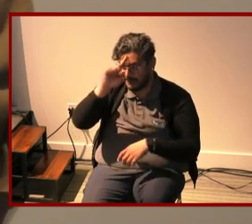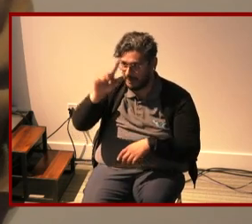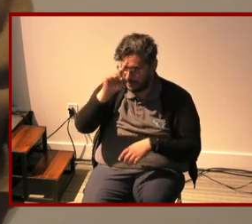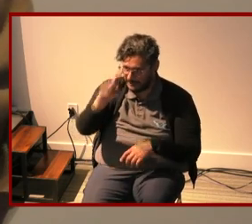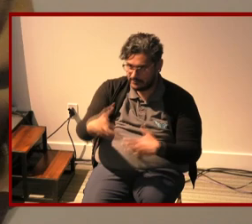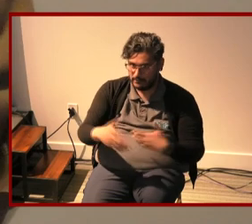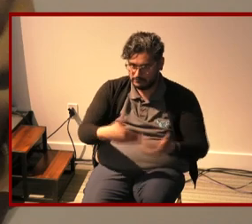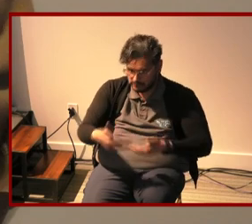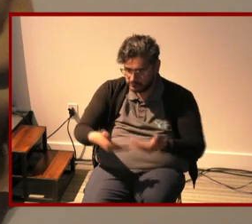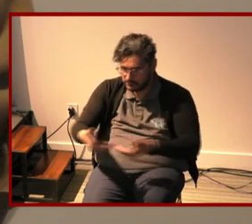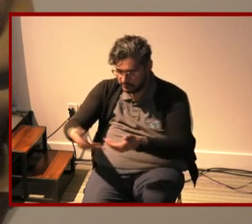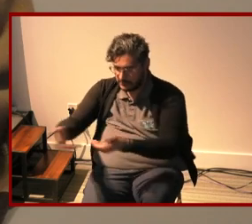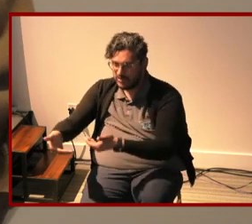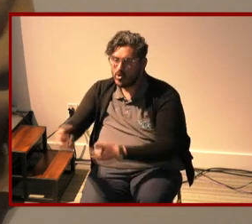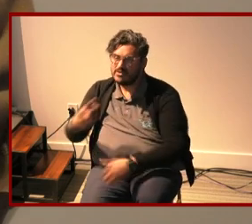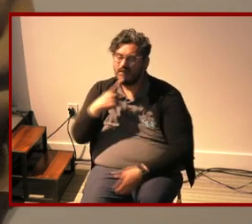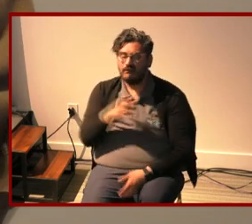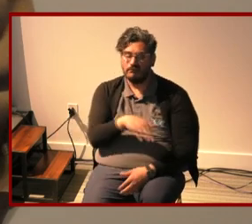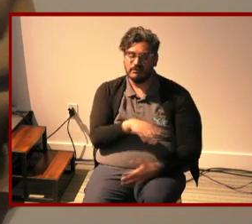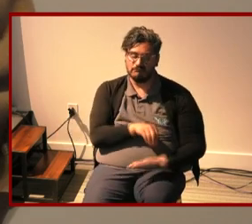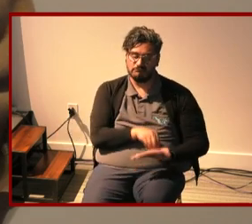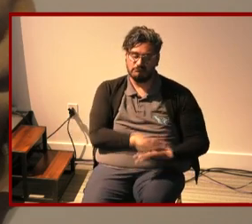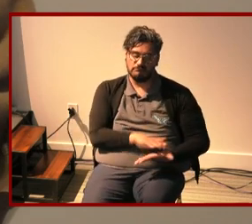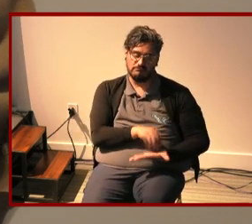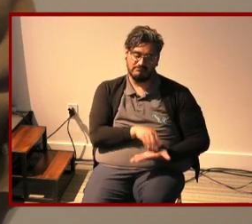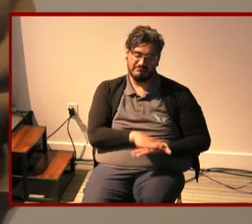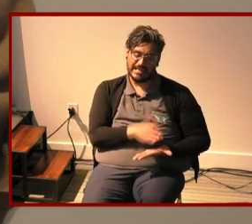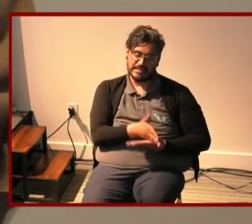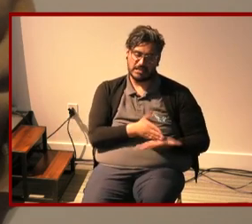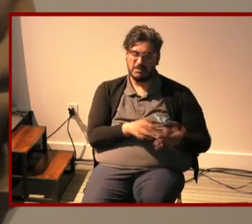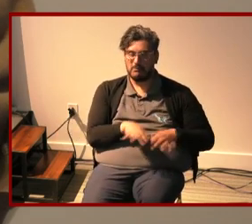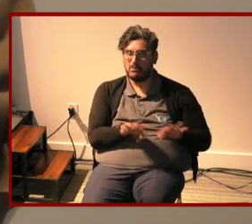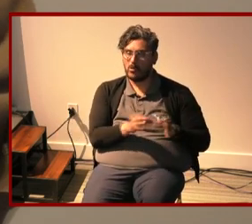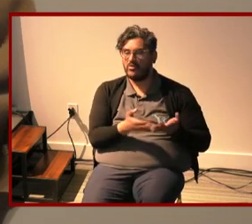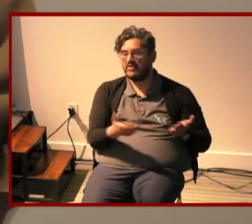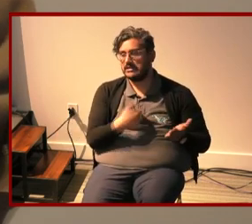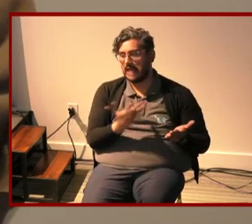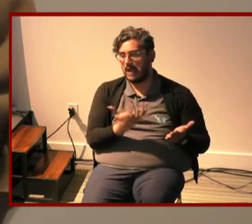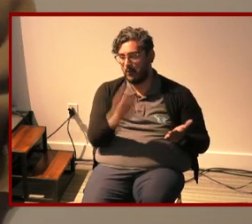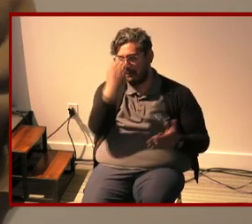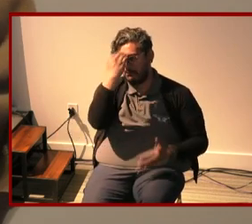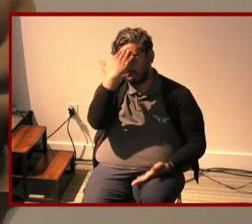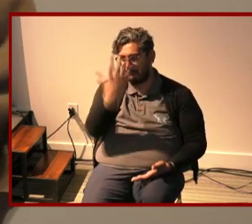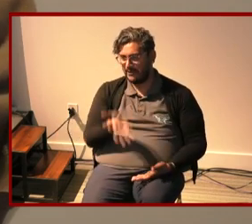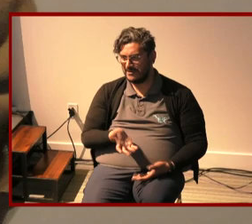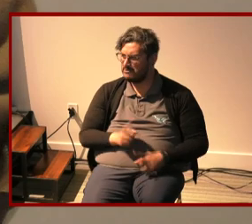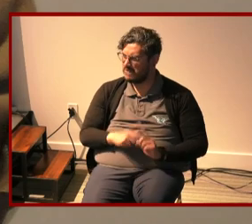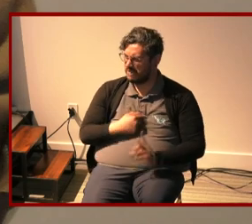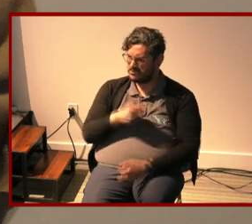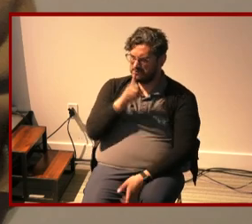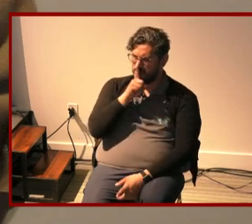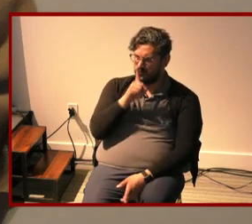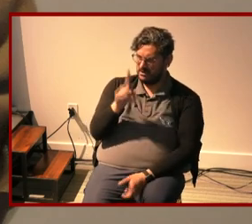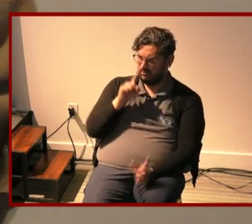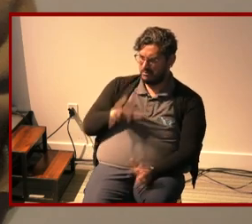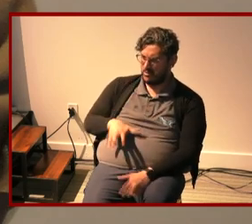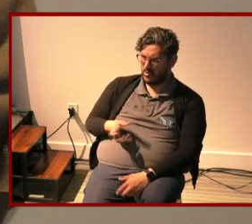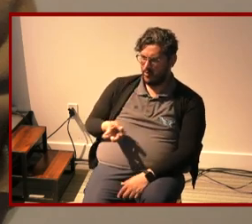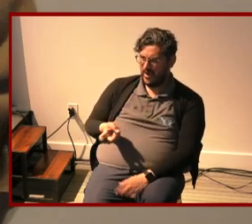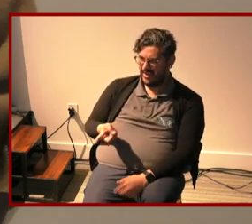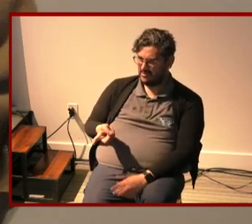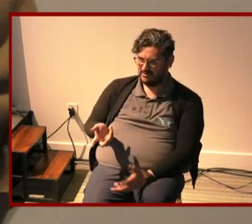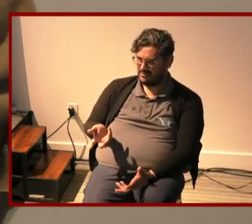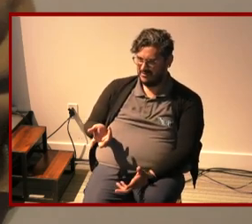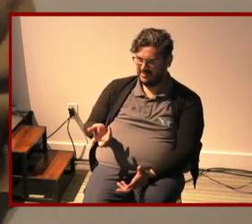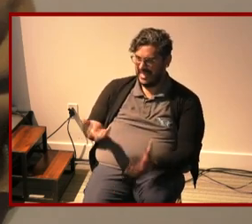it's just like uh here's some important stuff that i want to remember and i was so like blown away by um